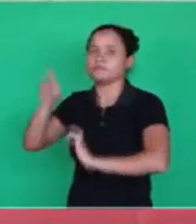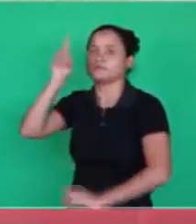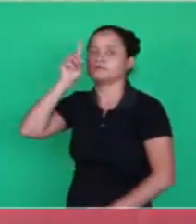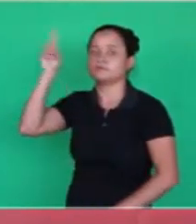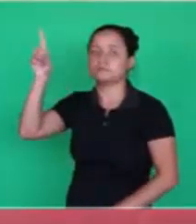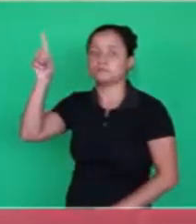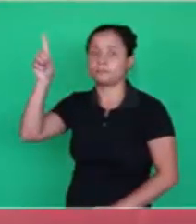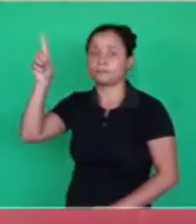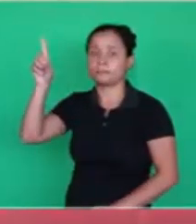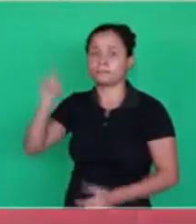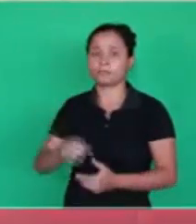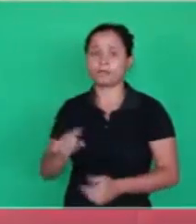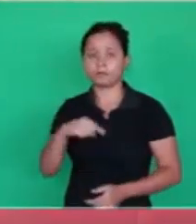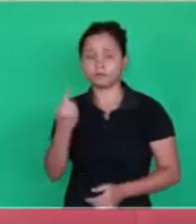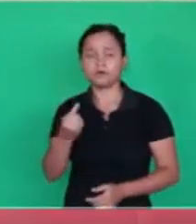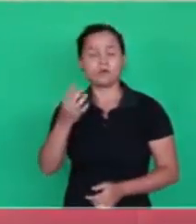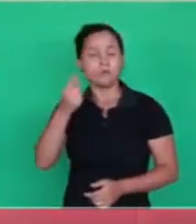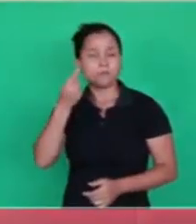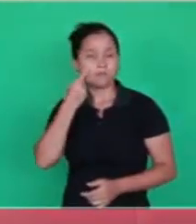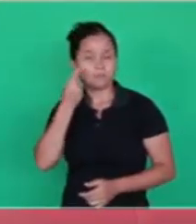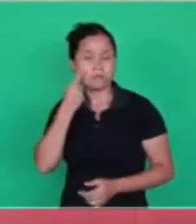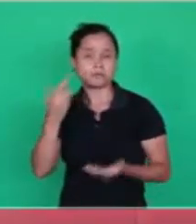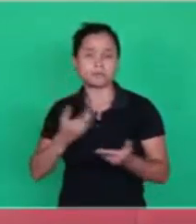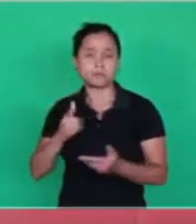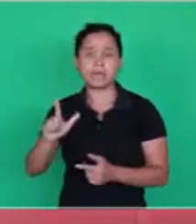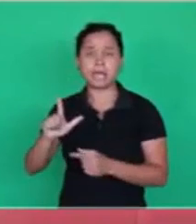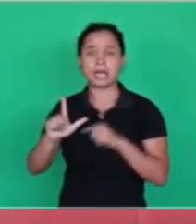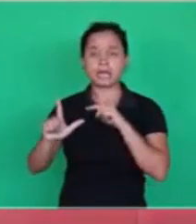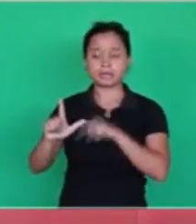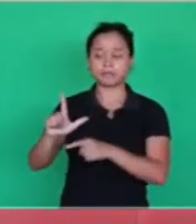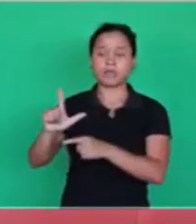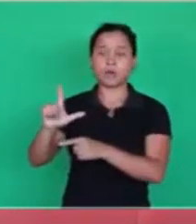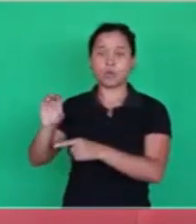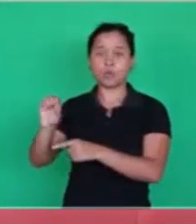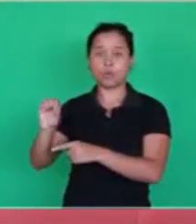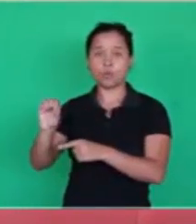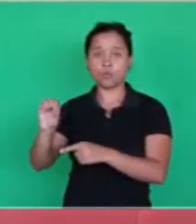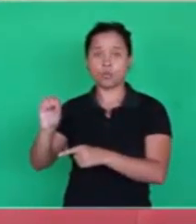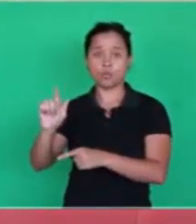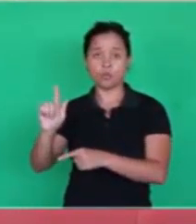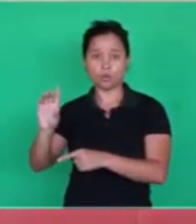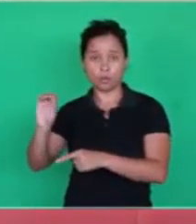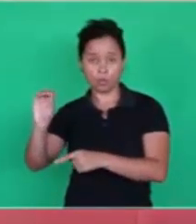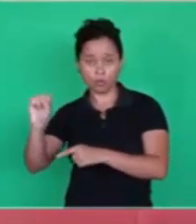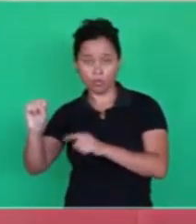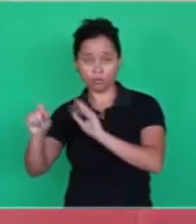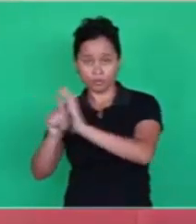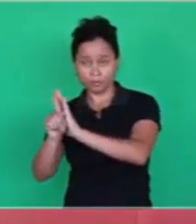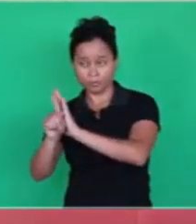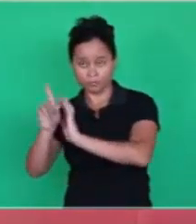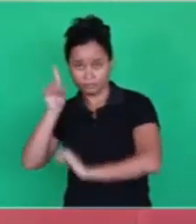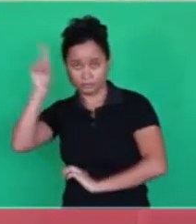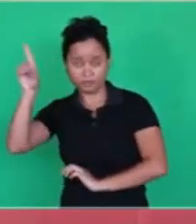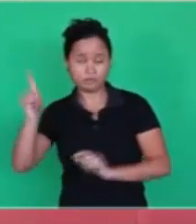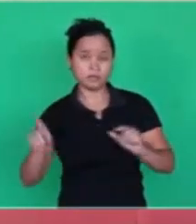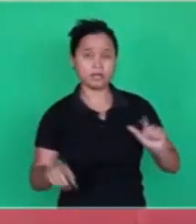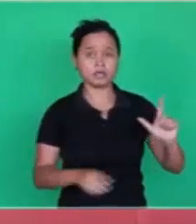see, there's a logos which can be philosophical and has nothing to do with God. Nothing.